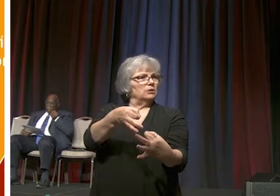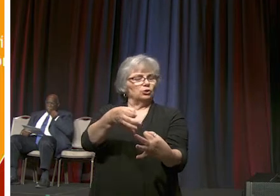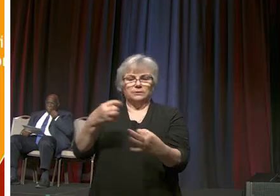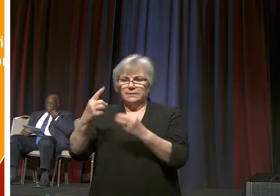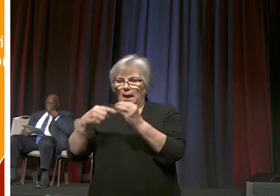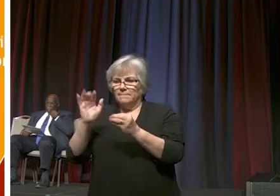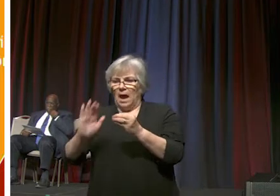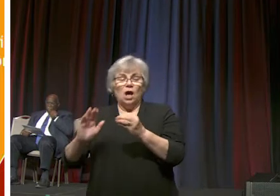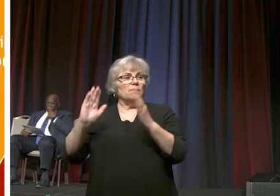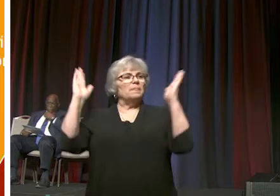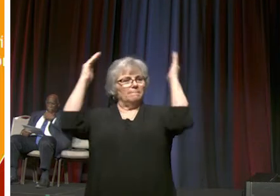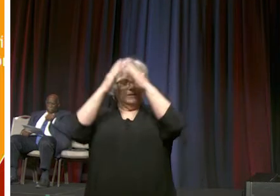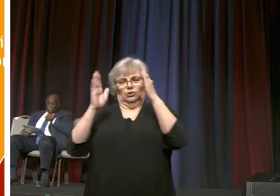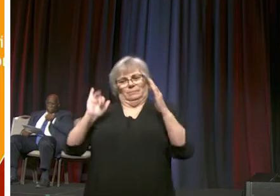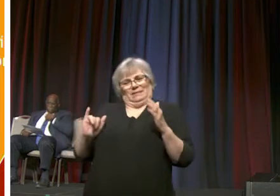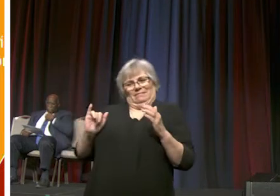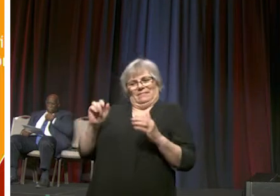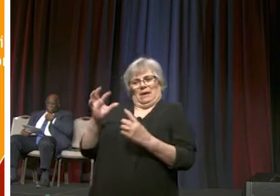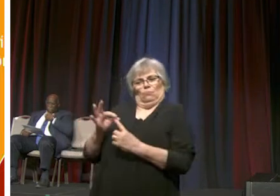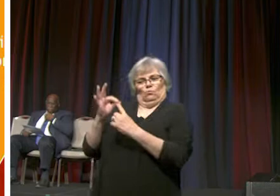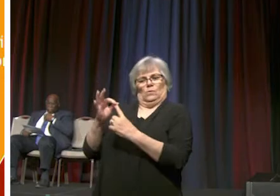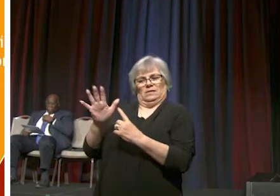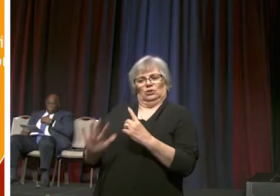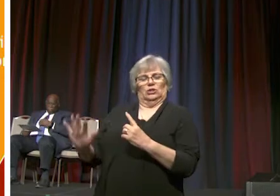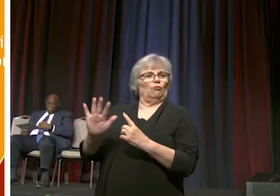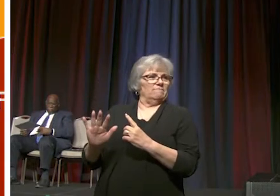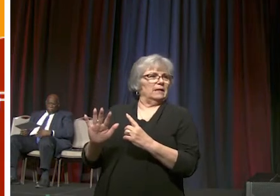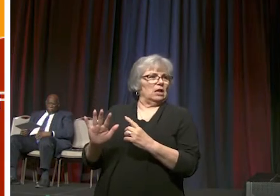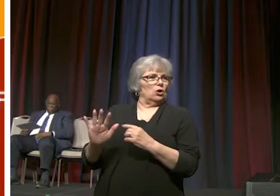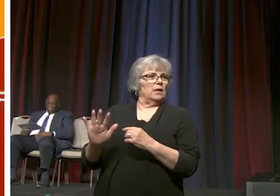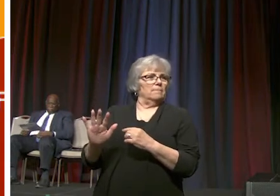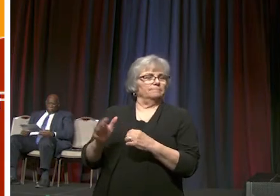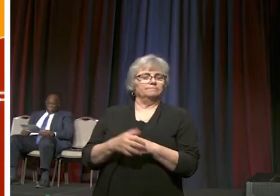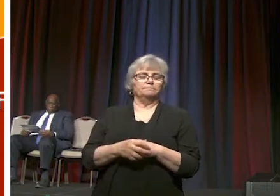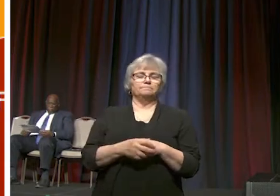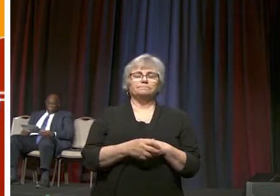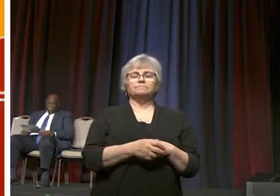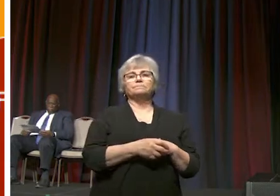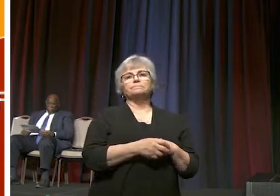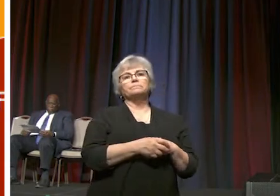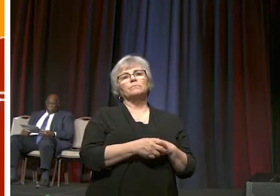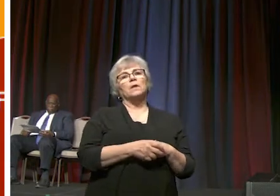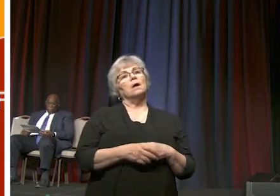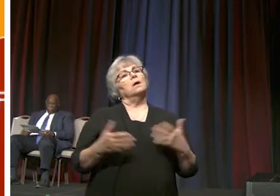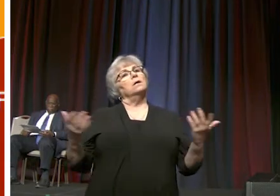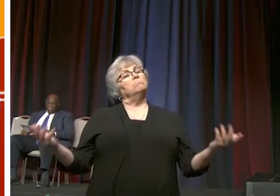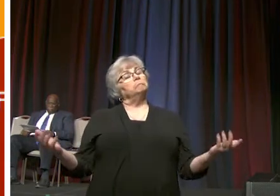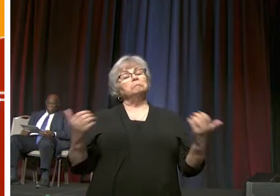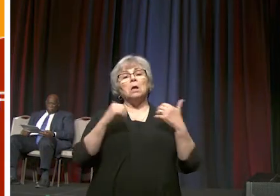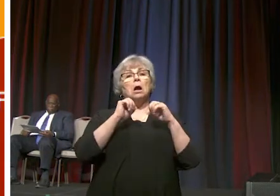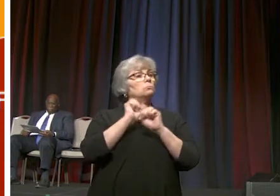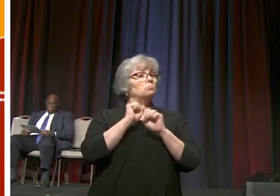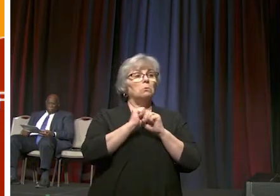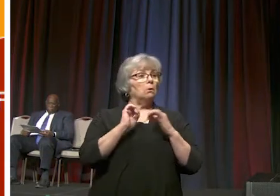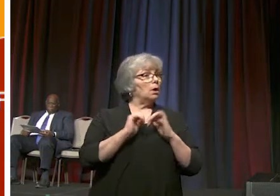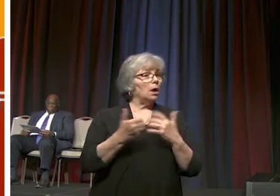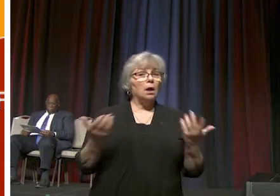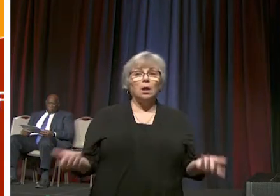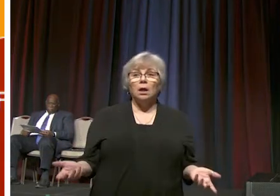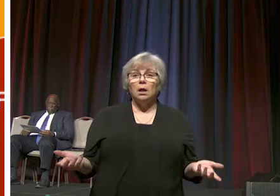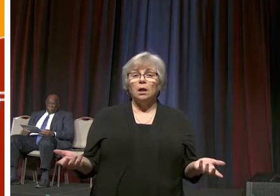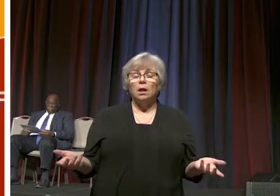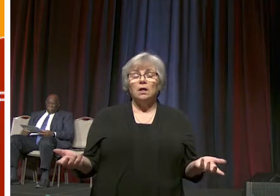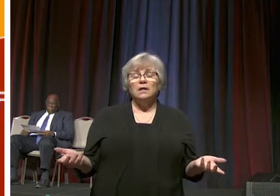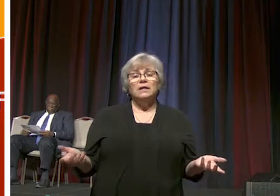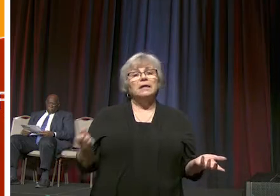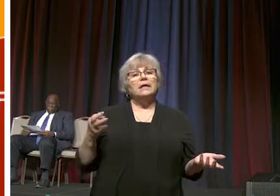bishops in that geographic area how would it work well